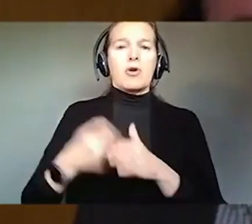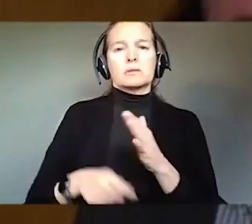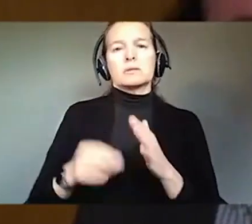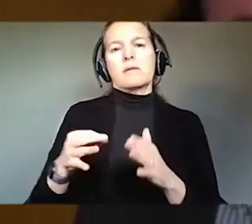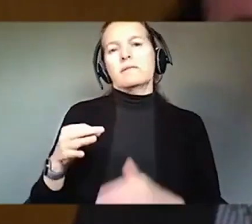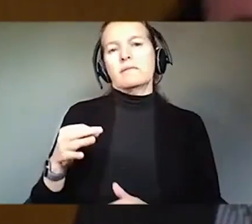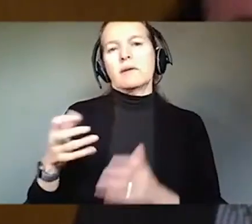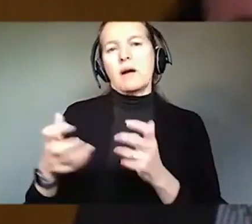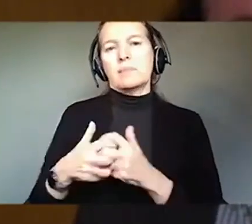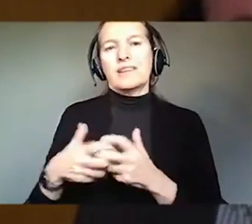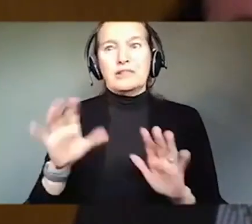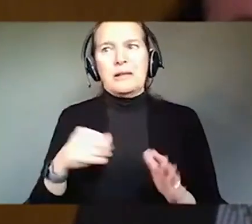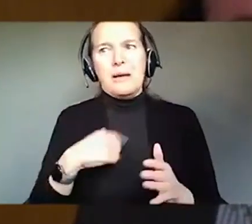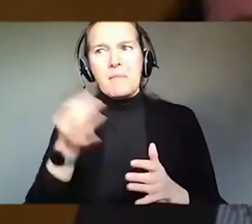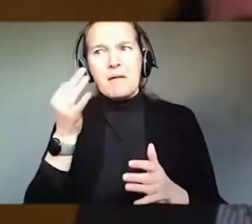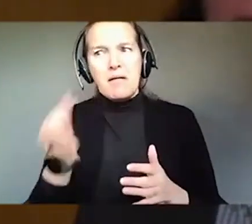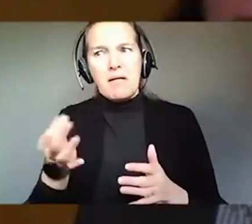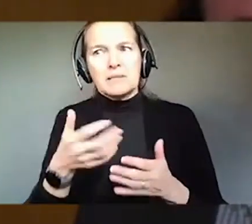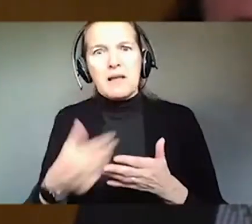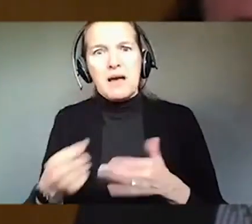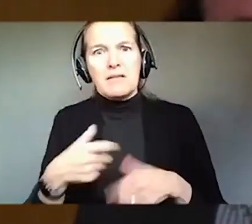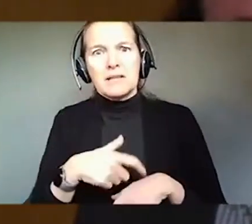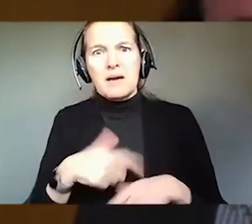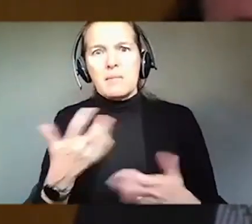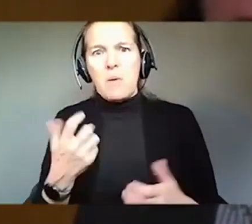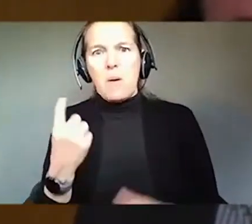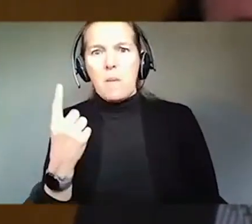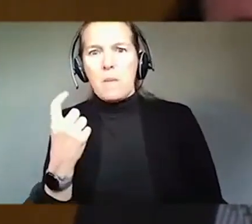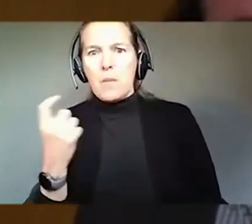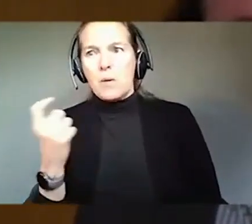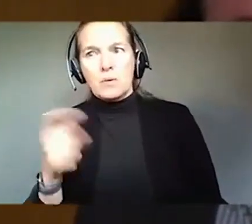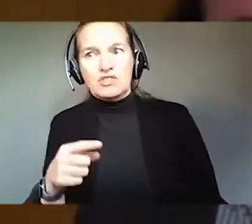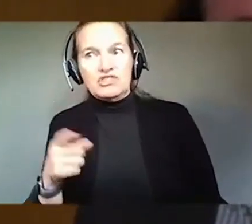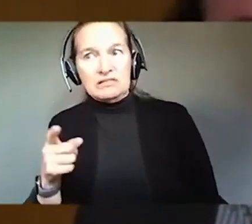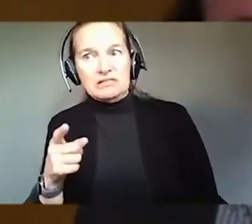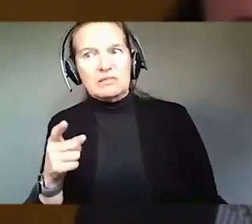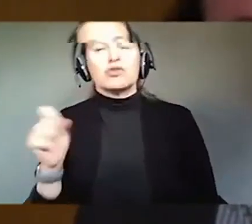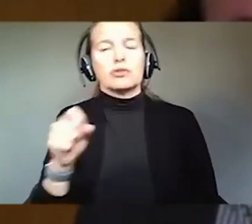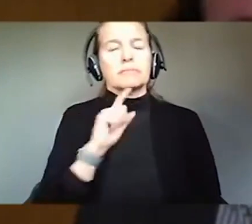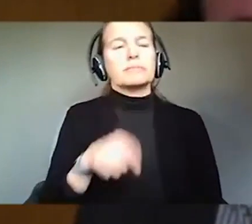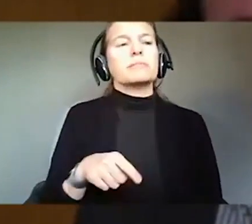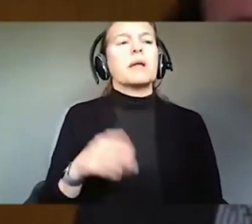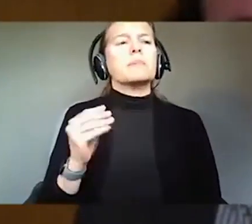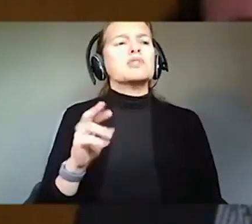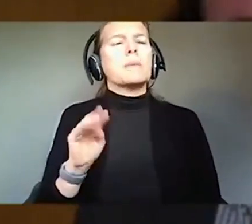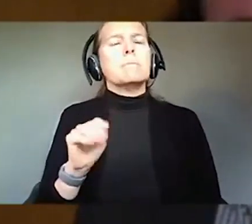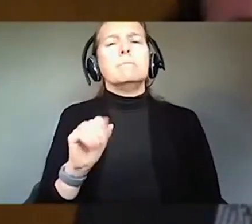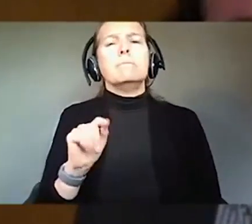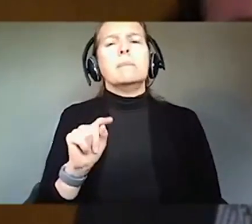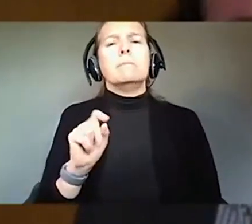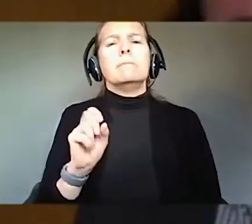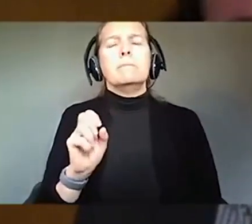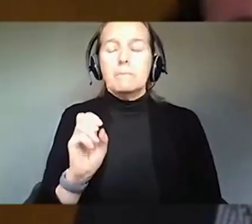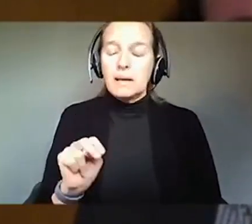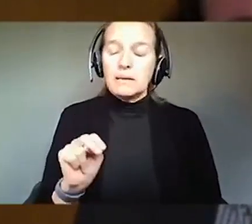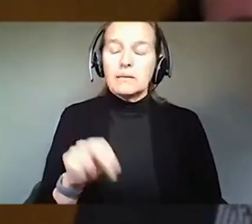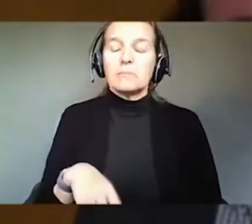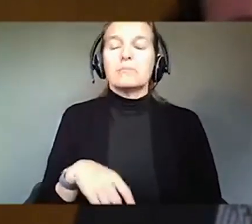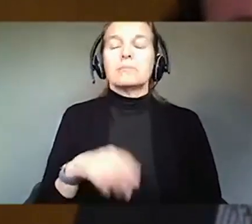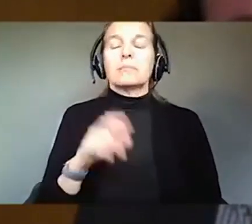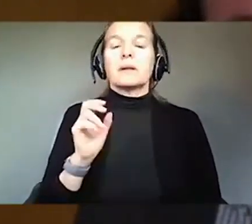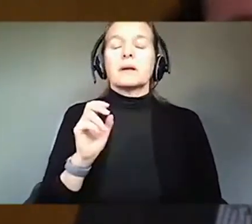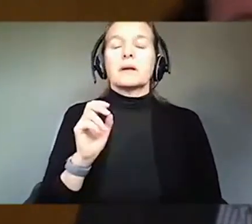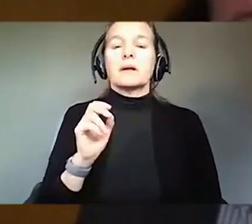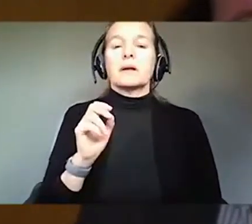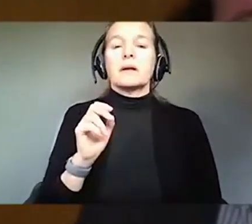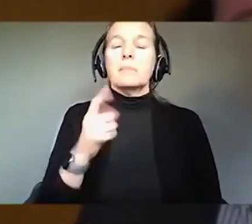Chairman, I'm just about out of time. I just got one more question I'd like to ask Mr. Mittman if I could. Sure, sure. Mr. Mittman, could you talk a little bit? So, given that we